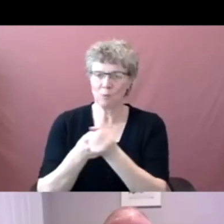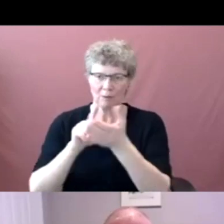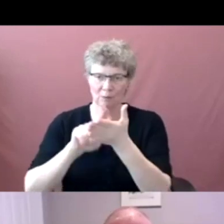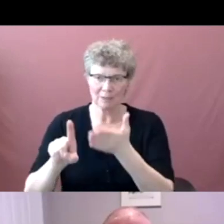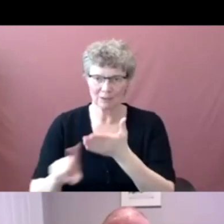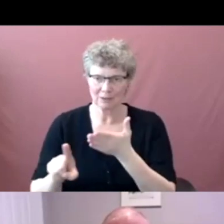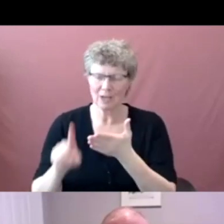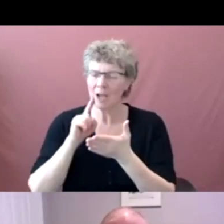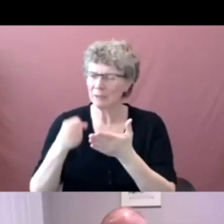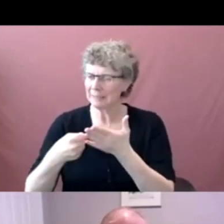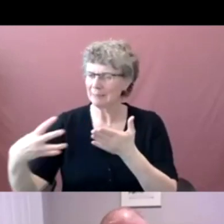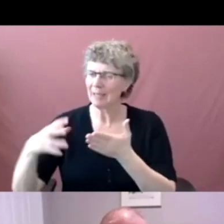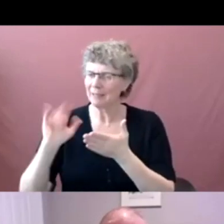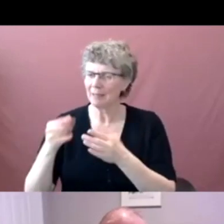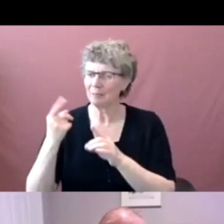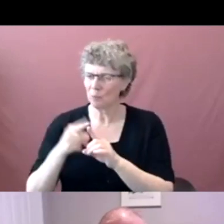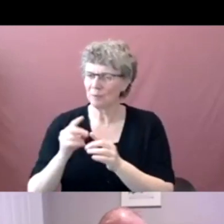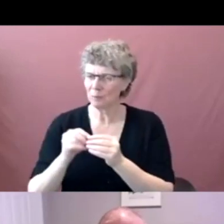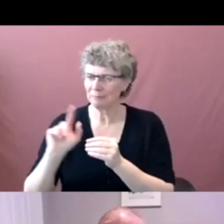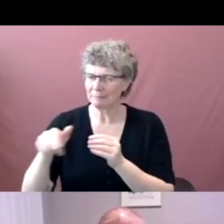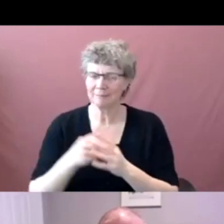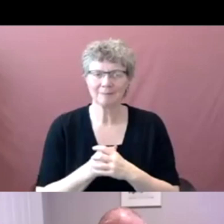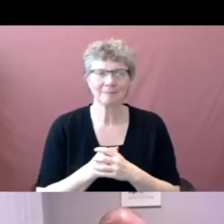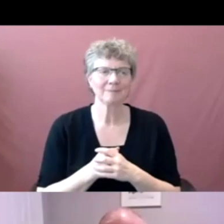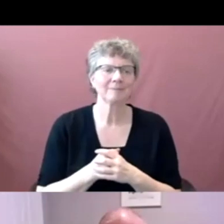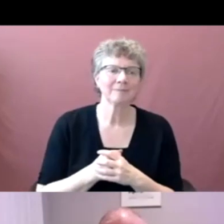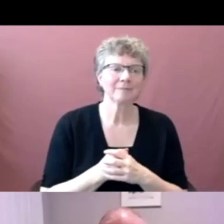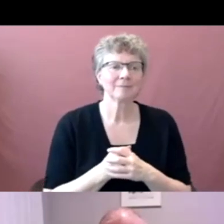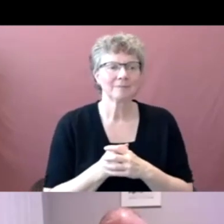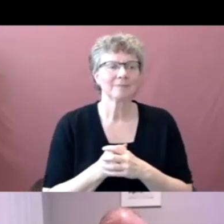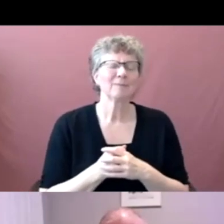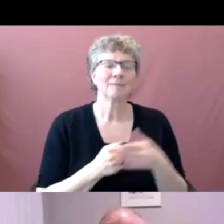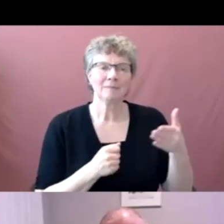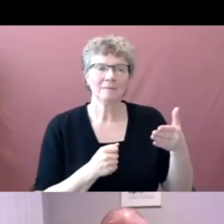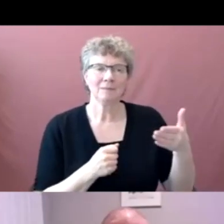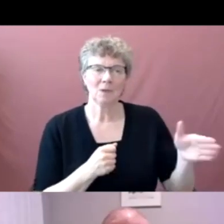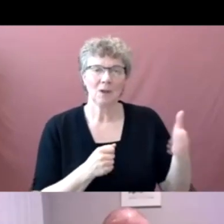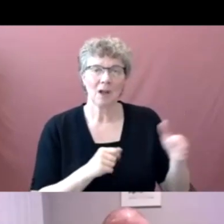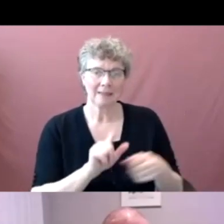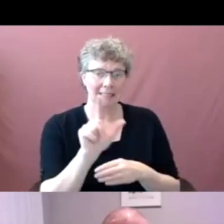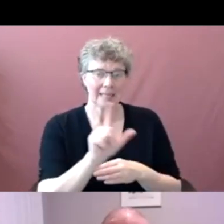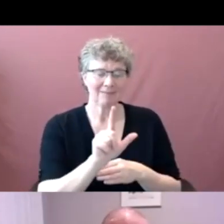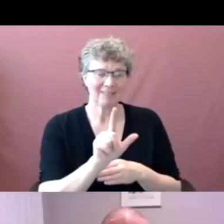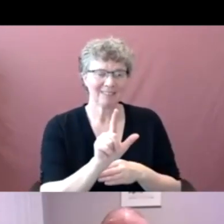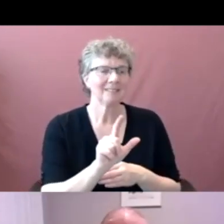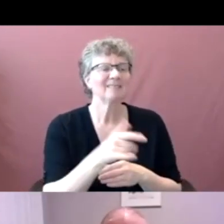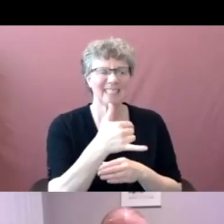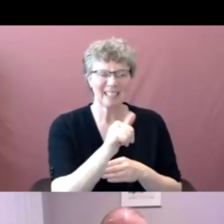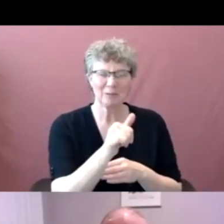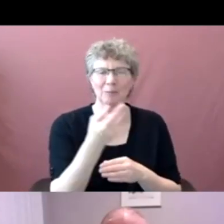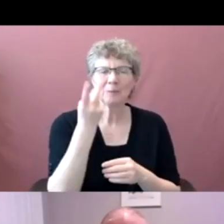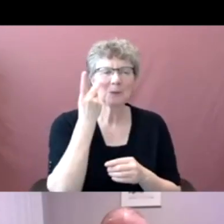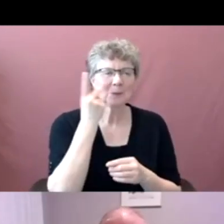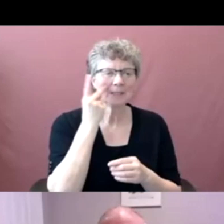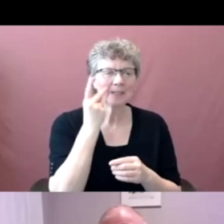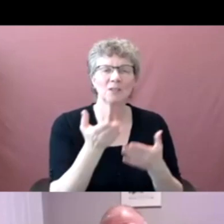Over on the left hand side, you'll see the service partner icon. This